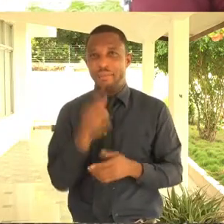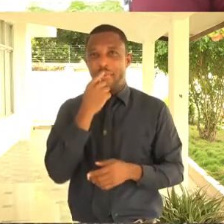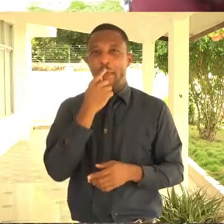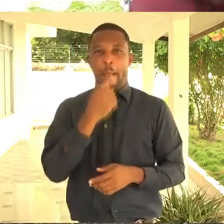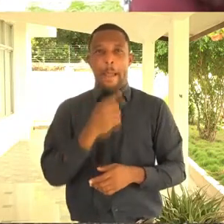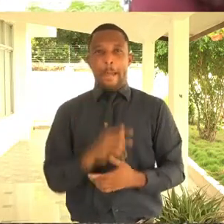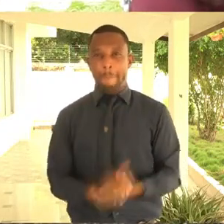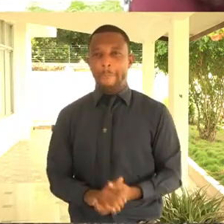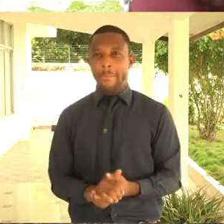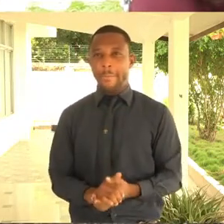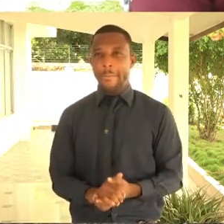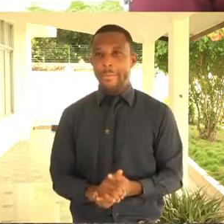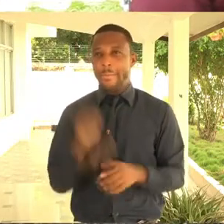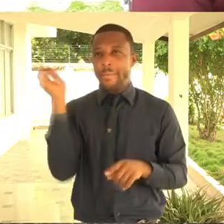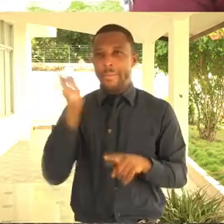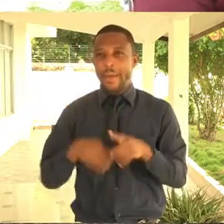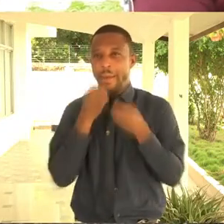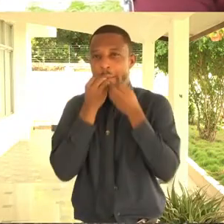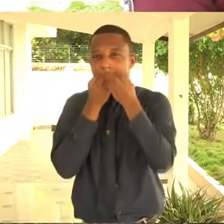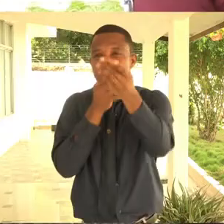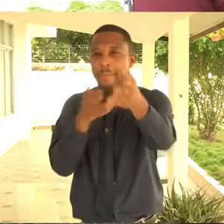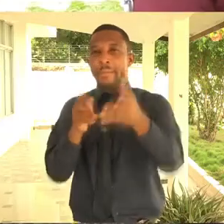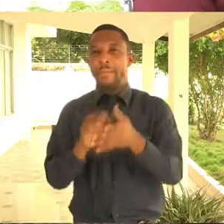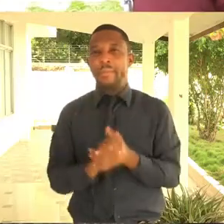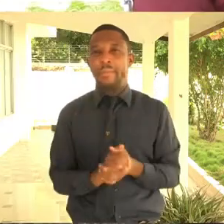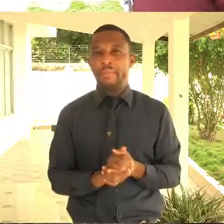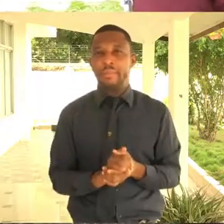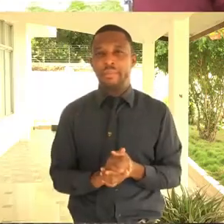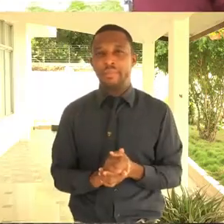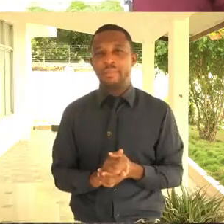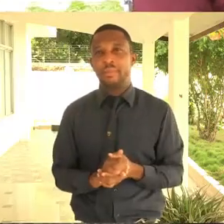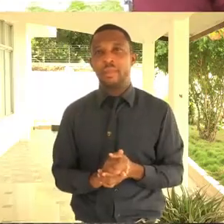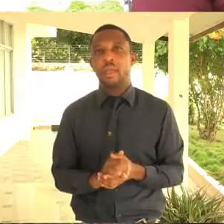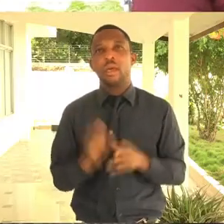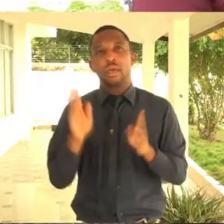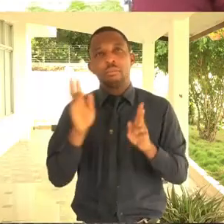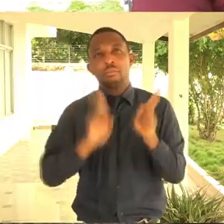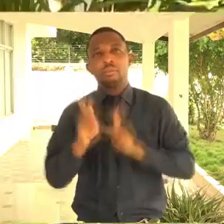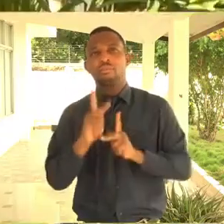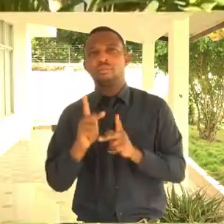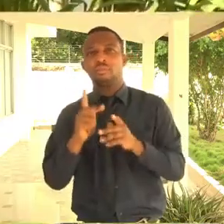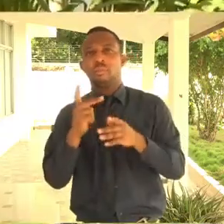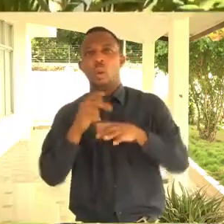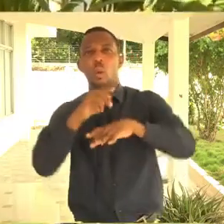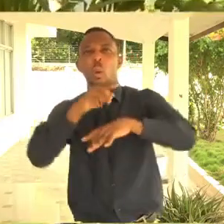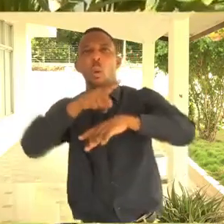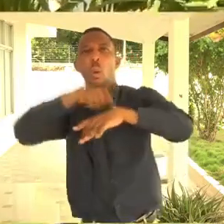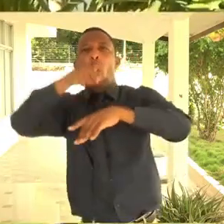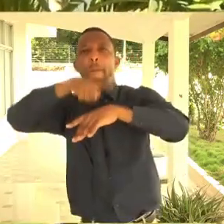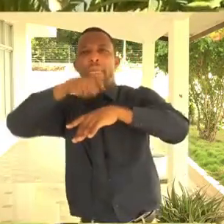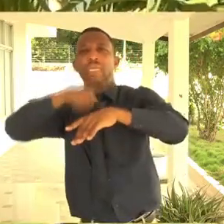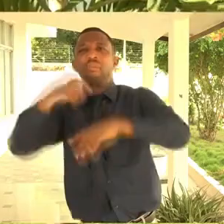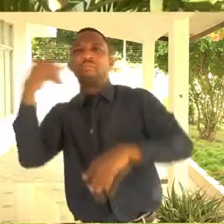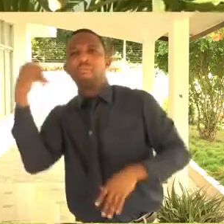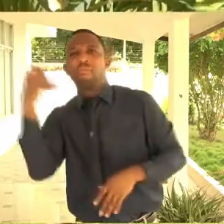to deliver. So, yes, we've had concerns from people who genuinely think about